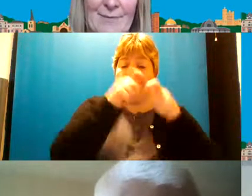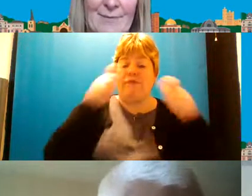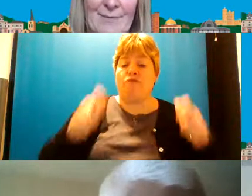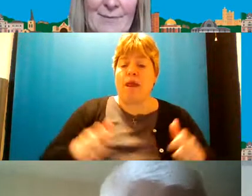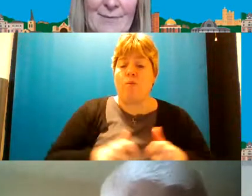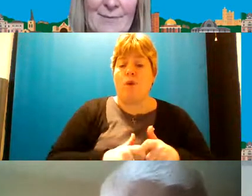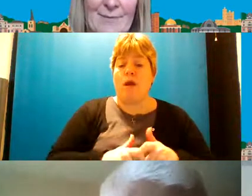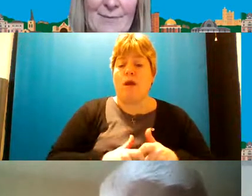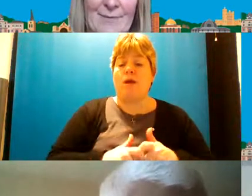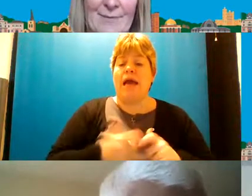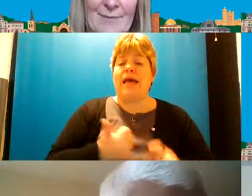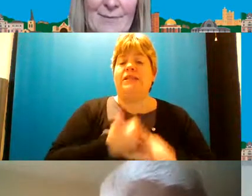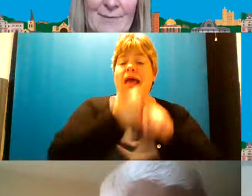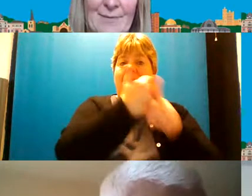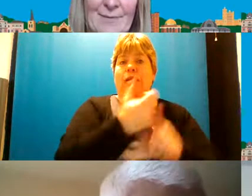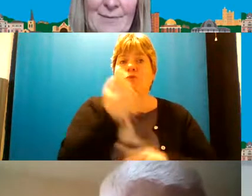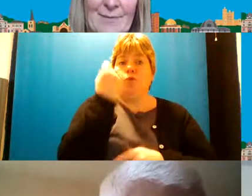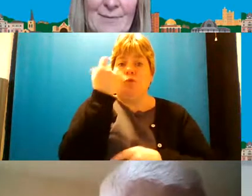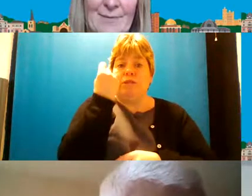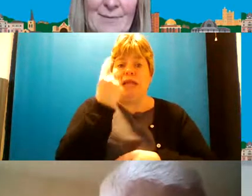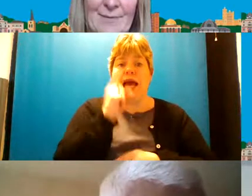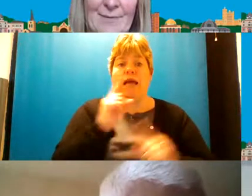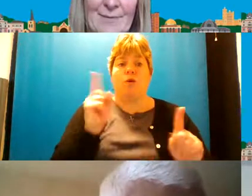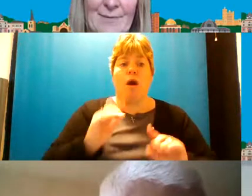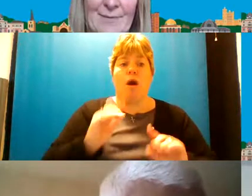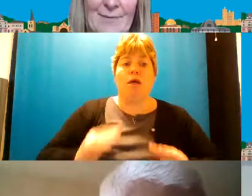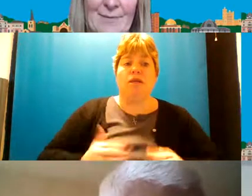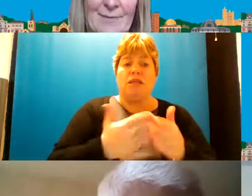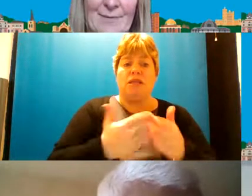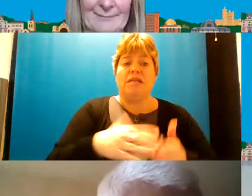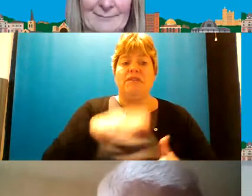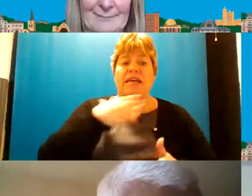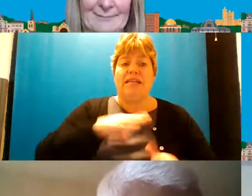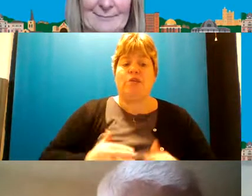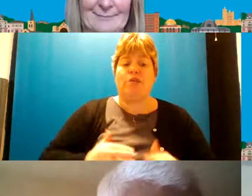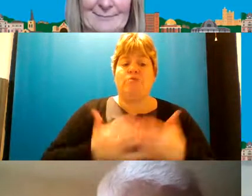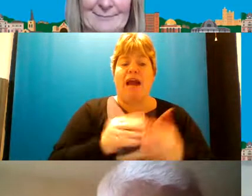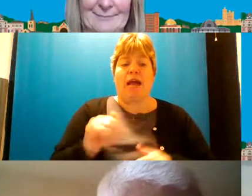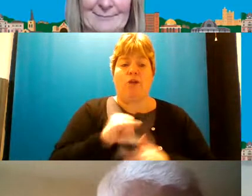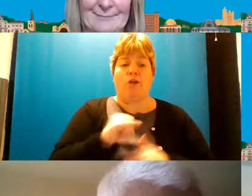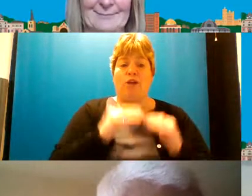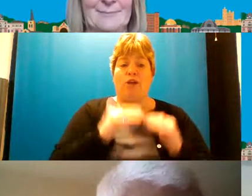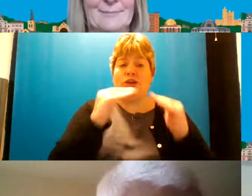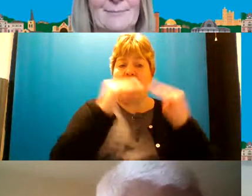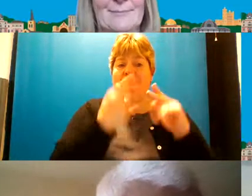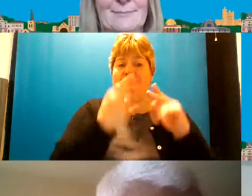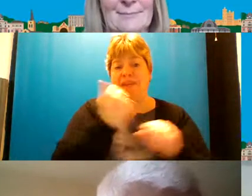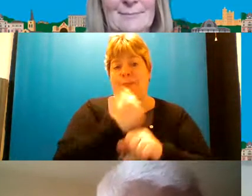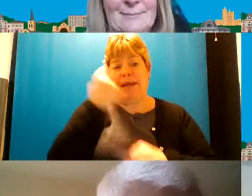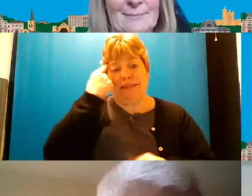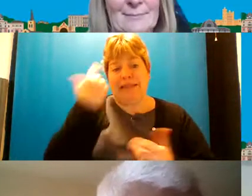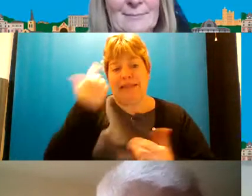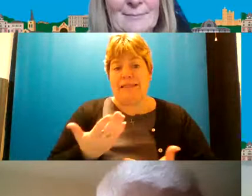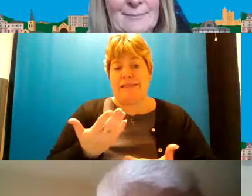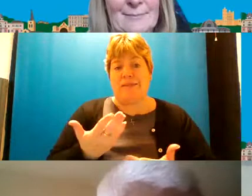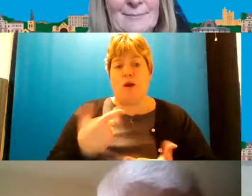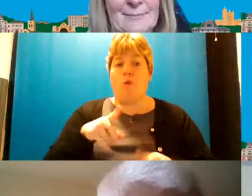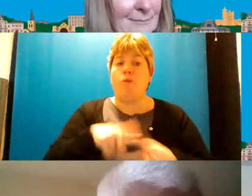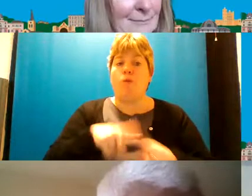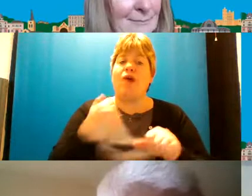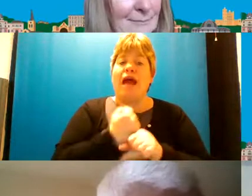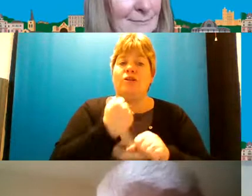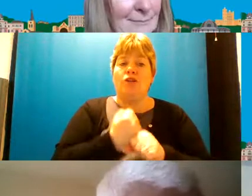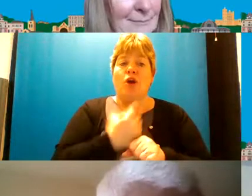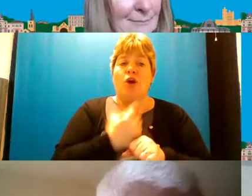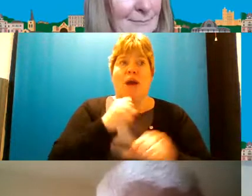to help to understand what what services need to be provided at which levels if that makes sense and obviously what we're trying to do is